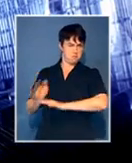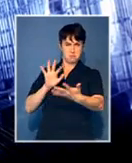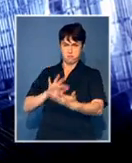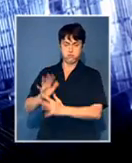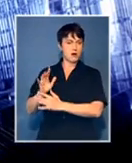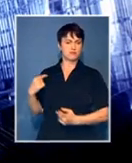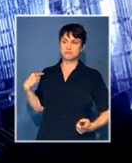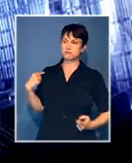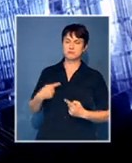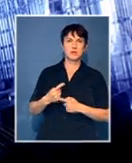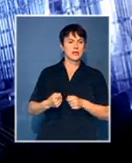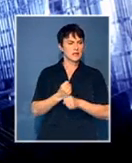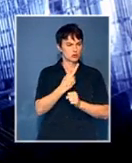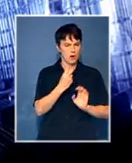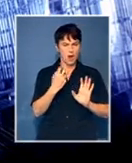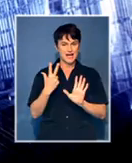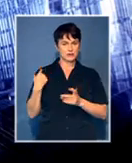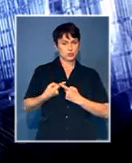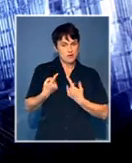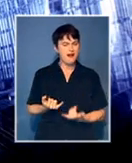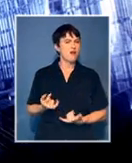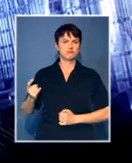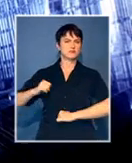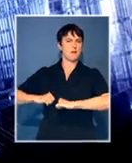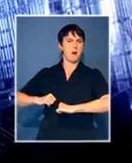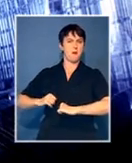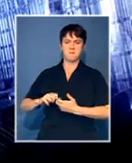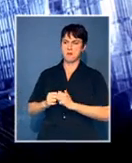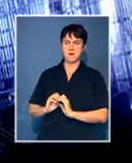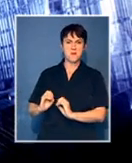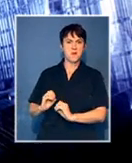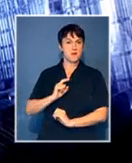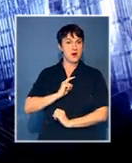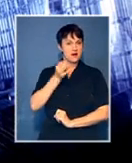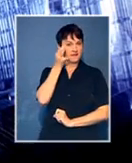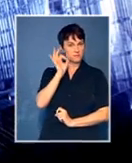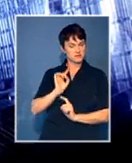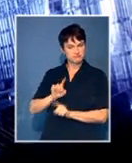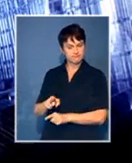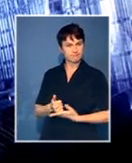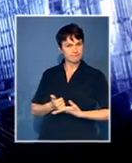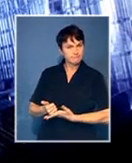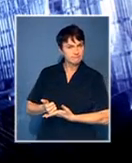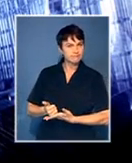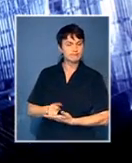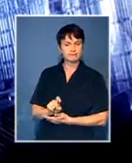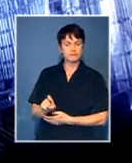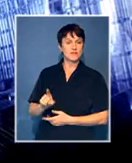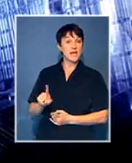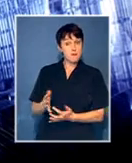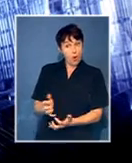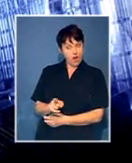been very stable ever since 2008, because, you know, there's government coming in to assist the students from the historical